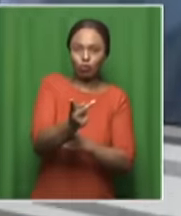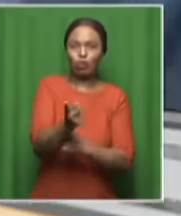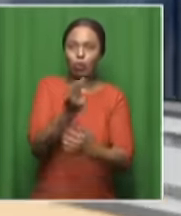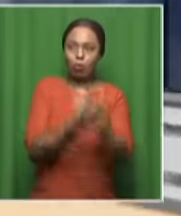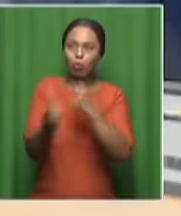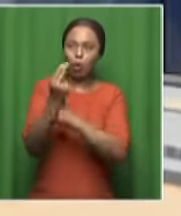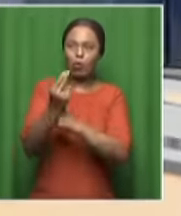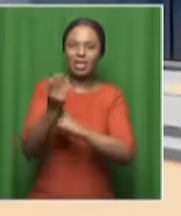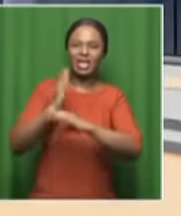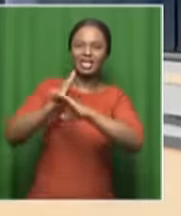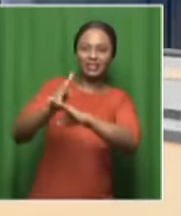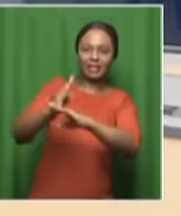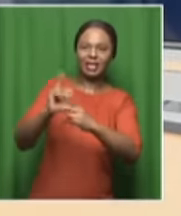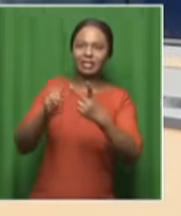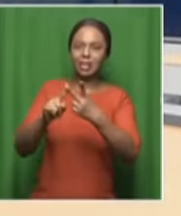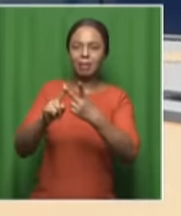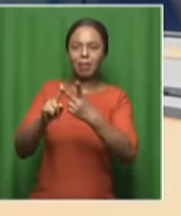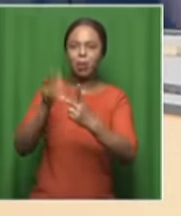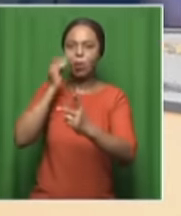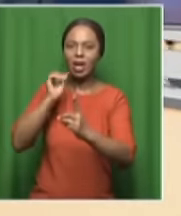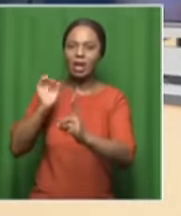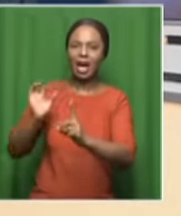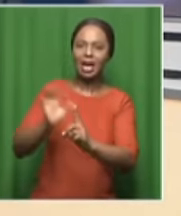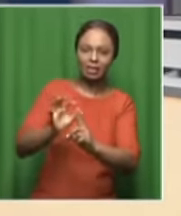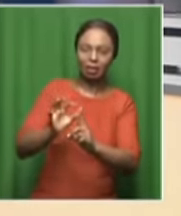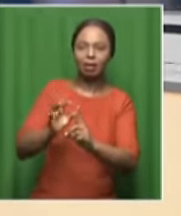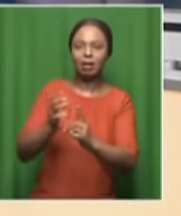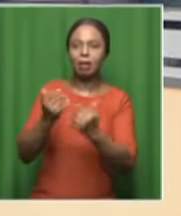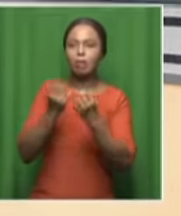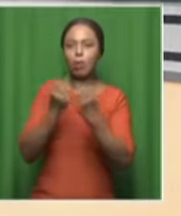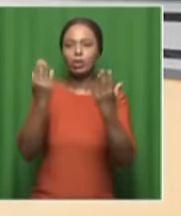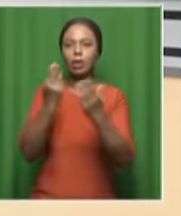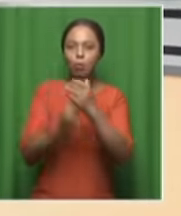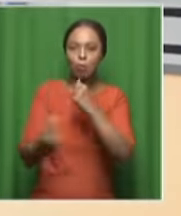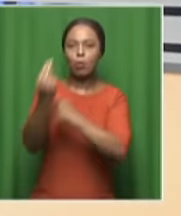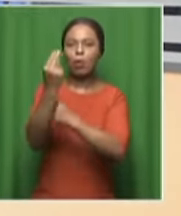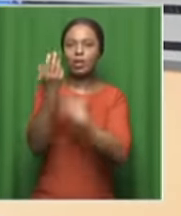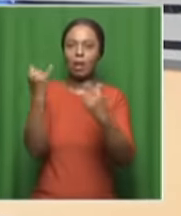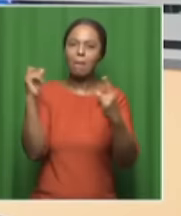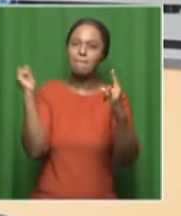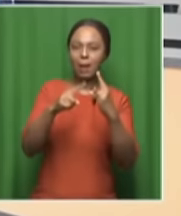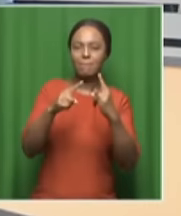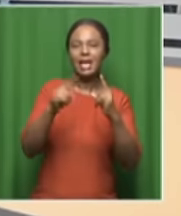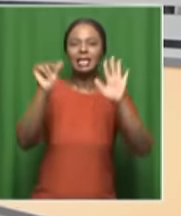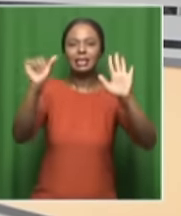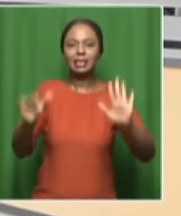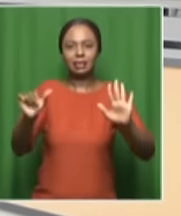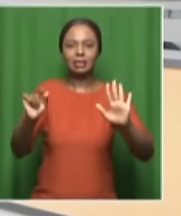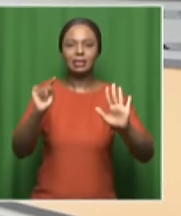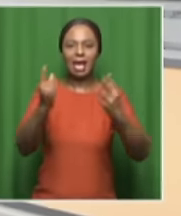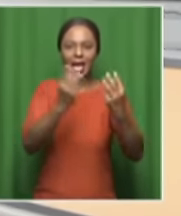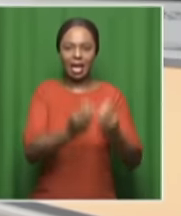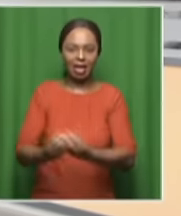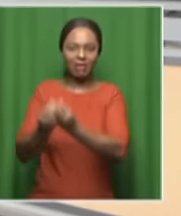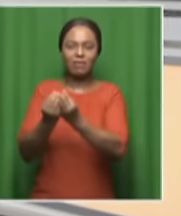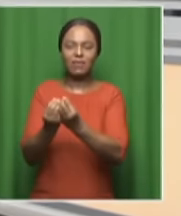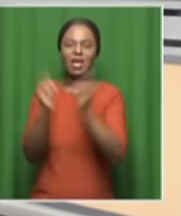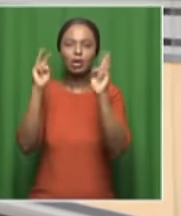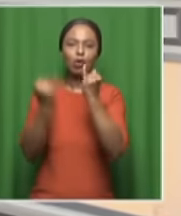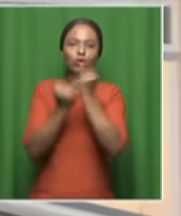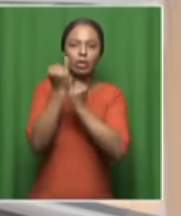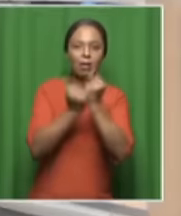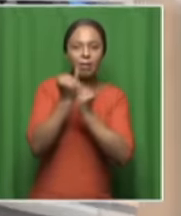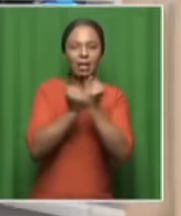defensively and on attack, I mean, you look on attack, they've both scored six goals so far in the tournament. In terms of what they've conceded, both being